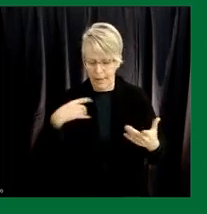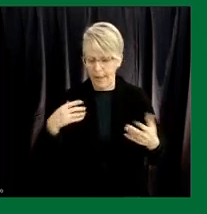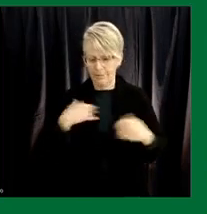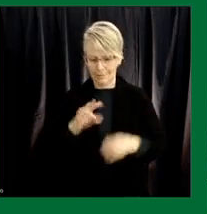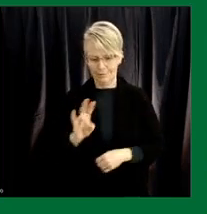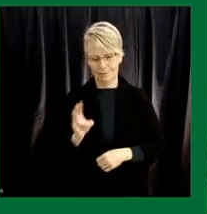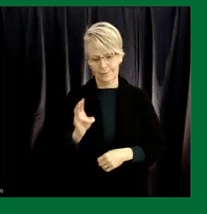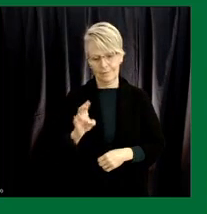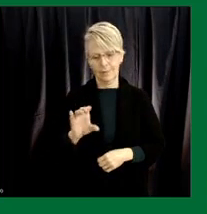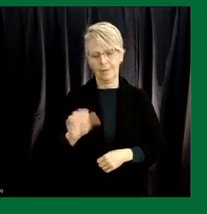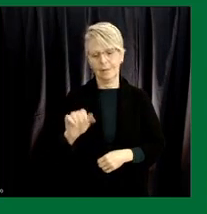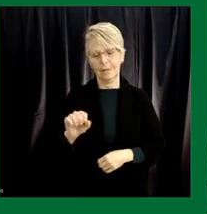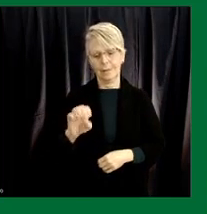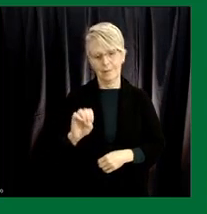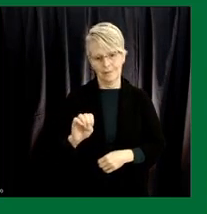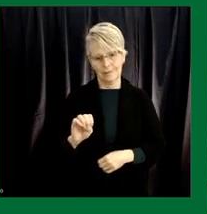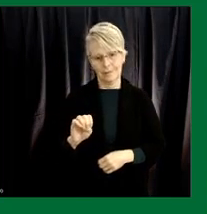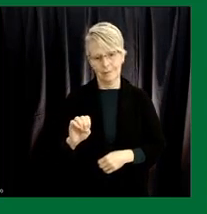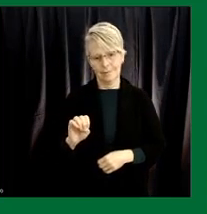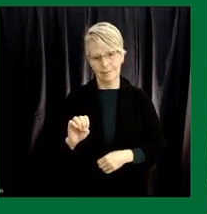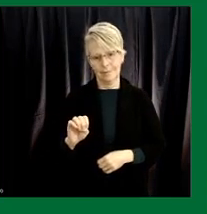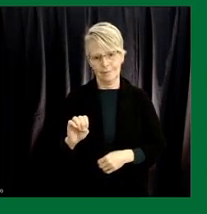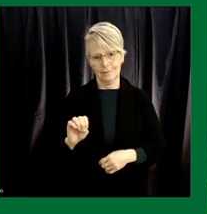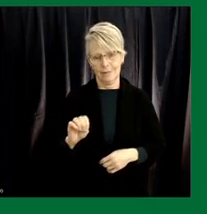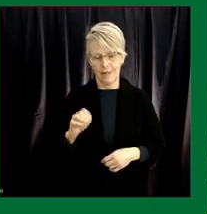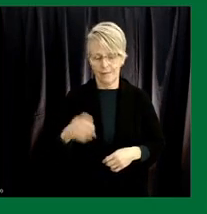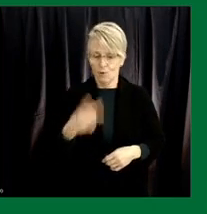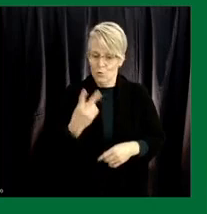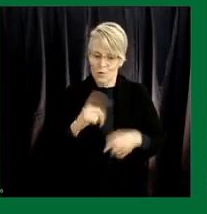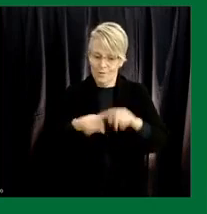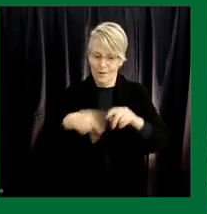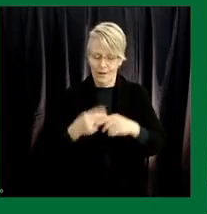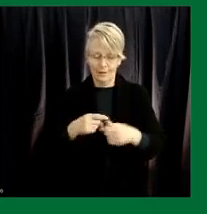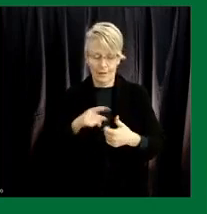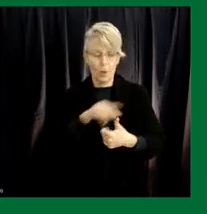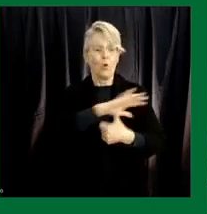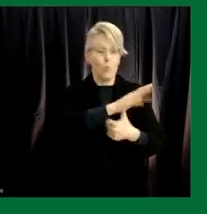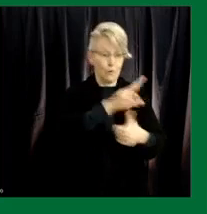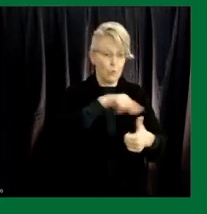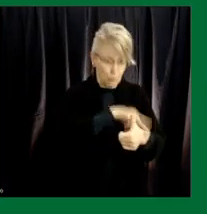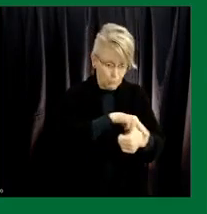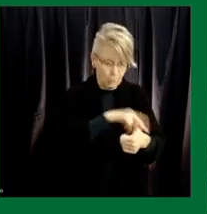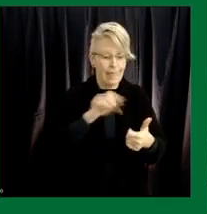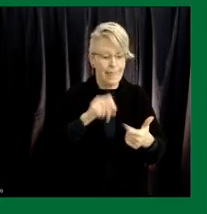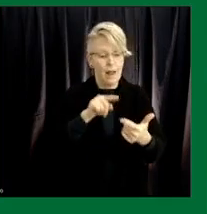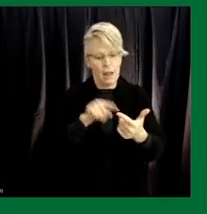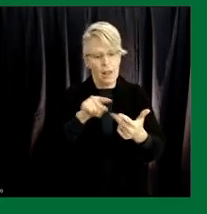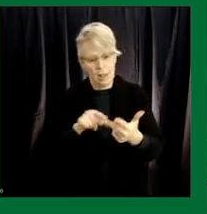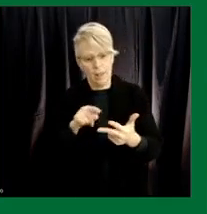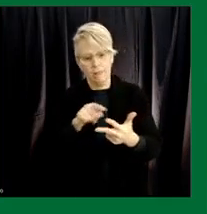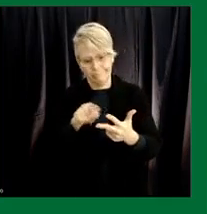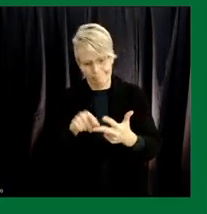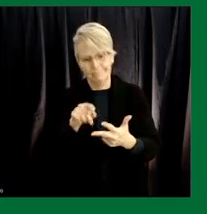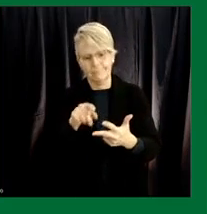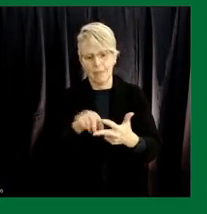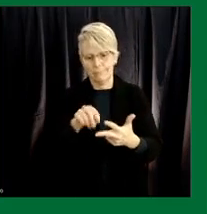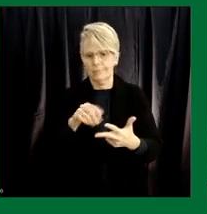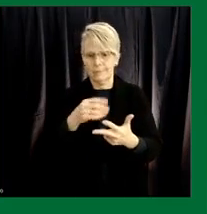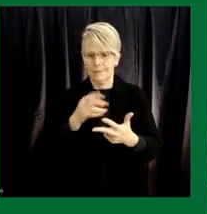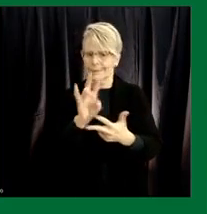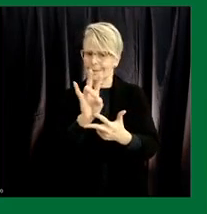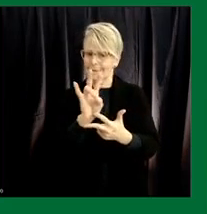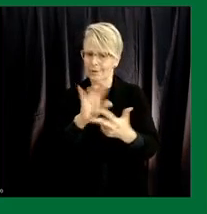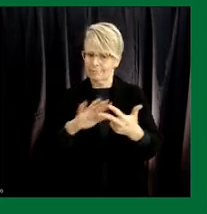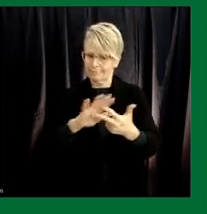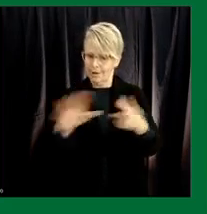cases with uh compiling of two different variants um but in other areas around the world where you see these variants arrive you you do see the public